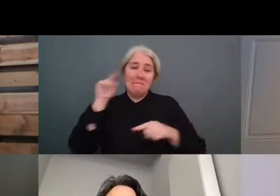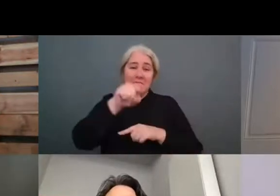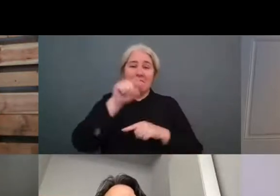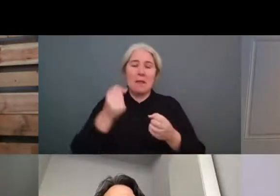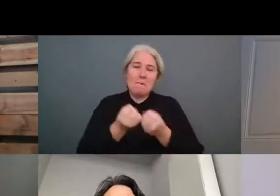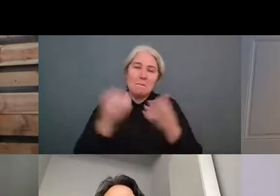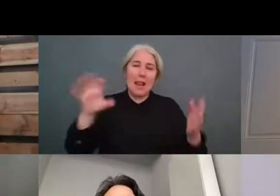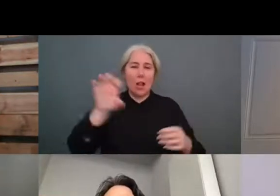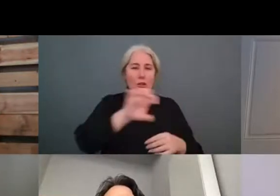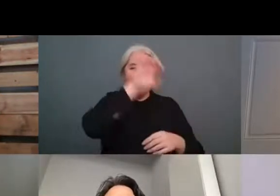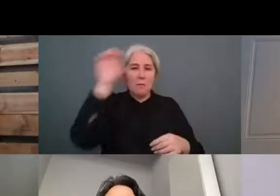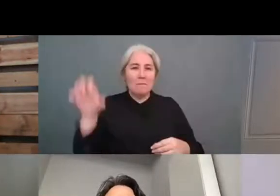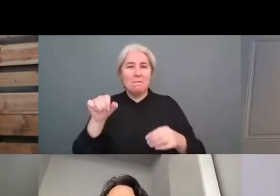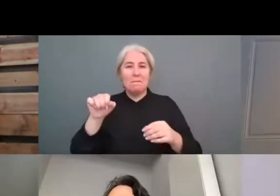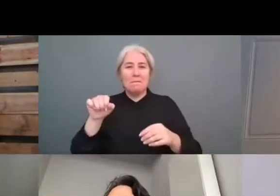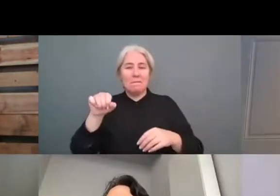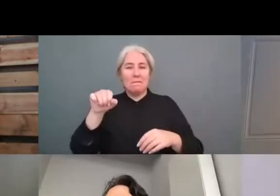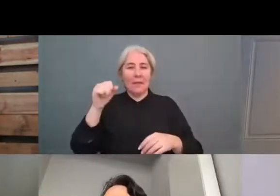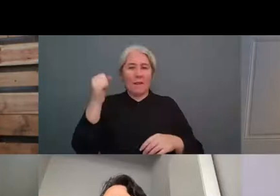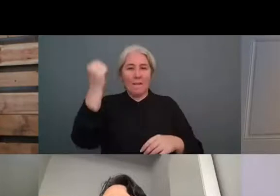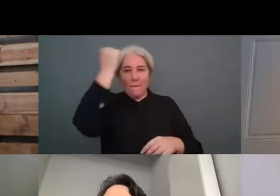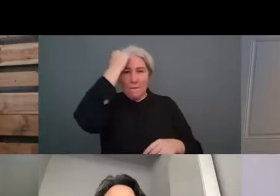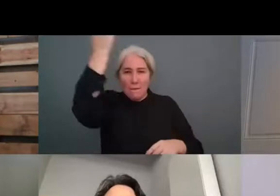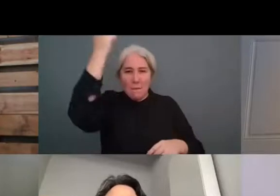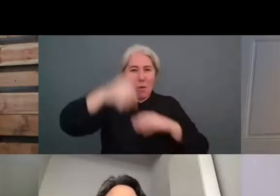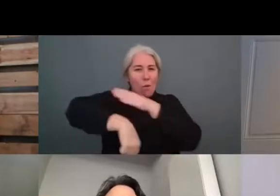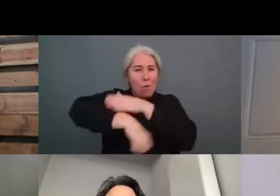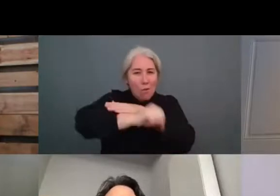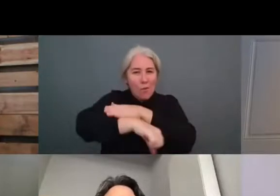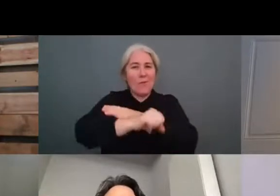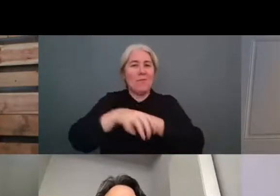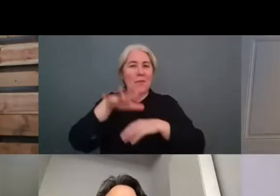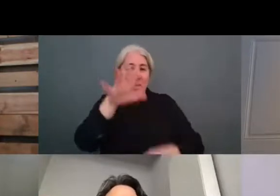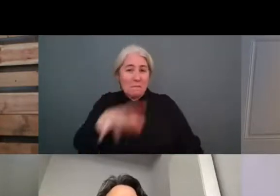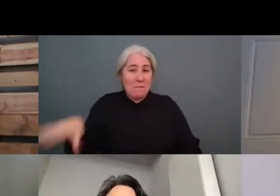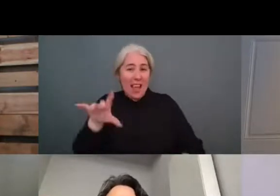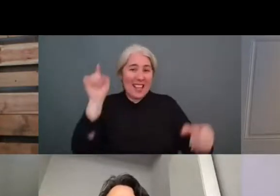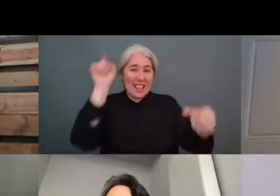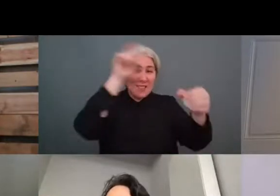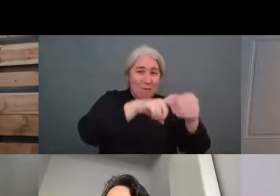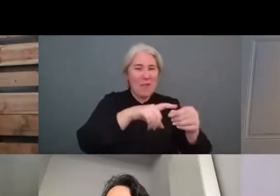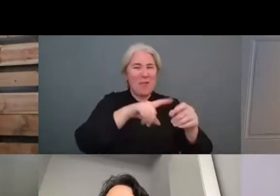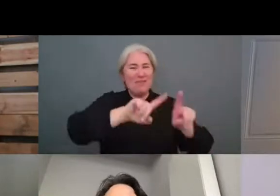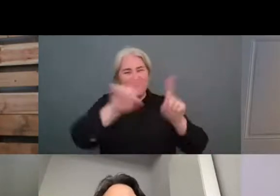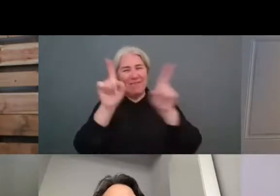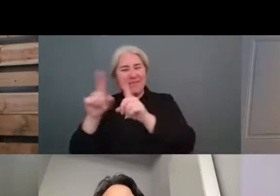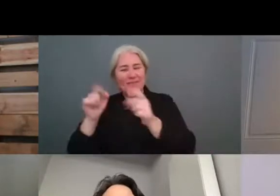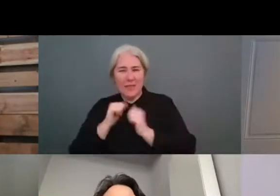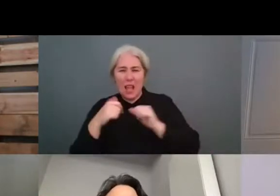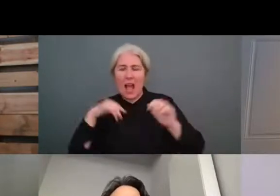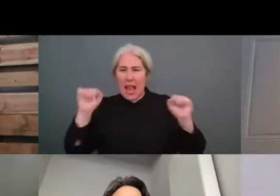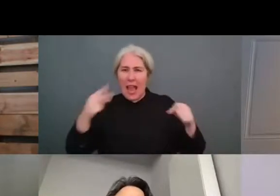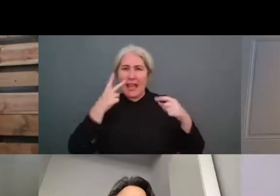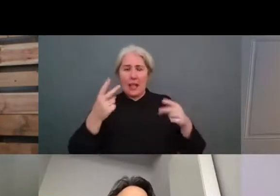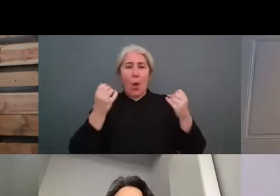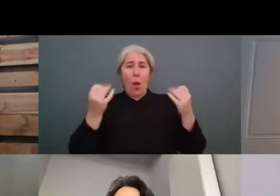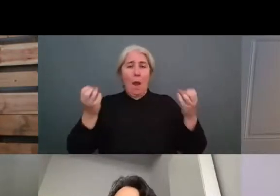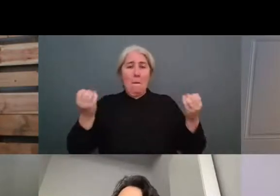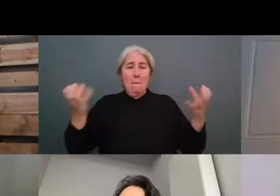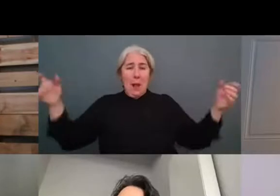i've seen also um some progress but still also some problems with the impact of such major events so